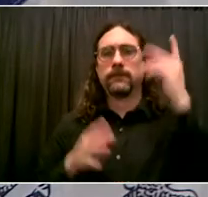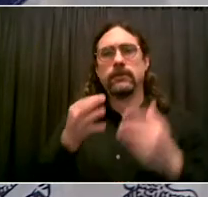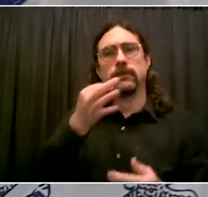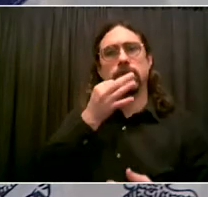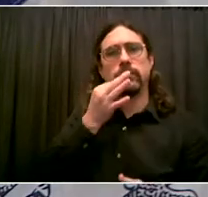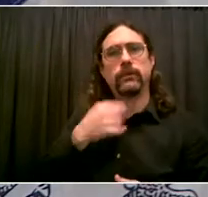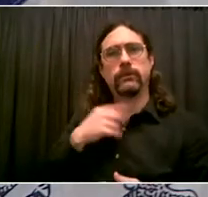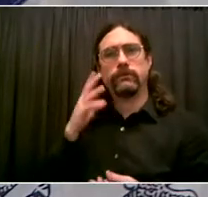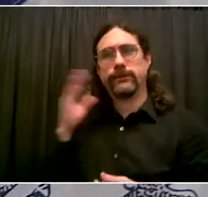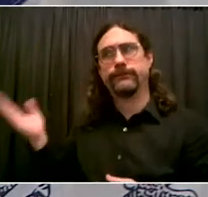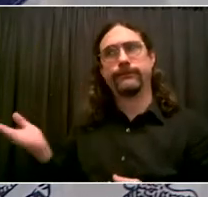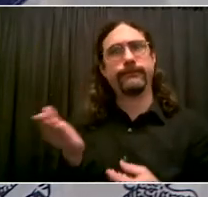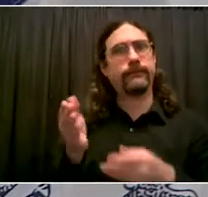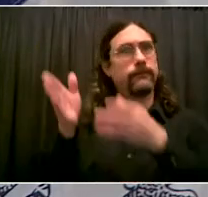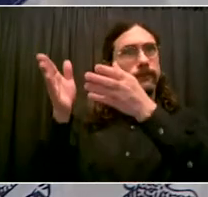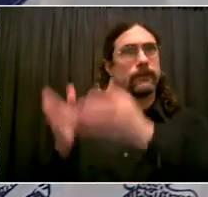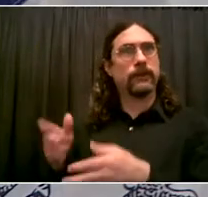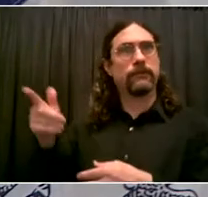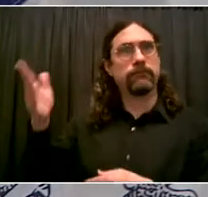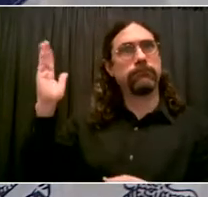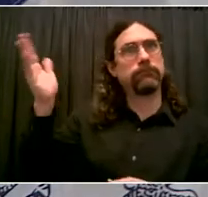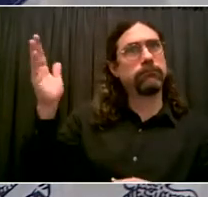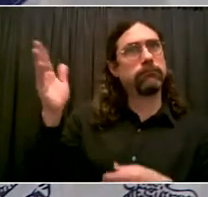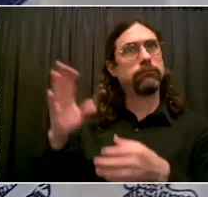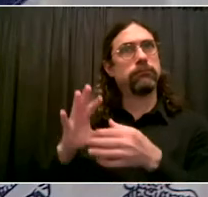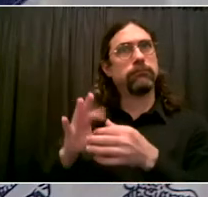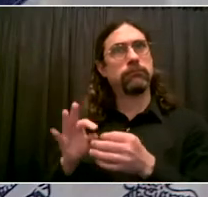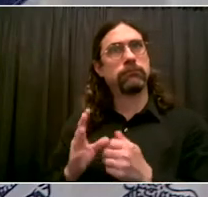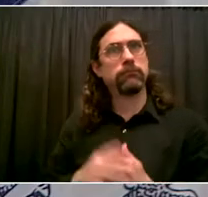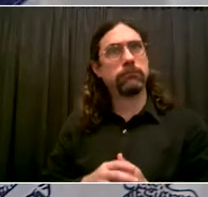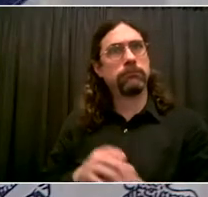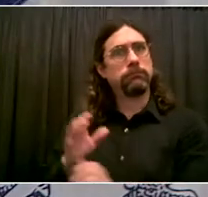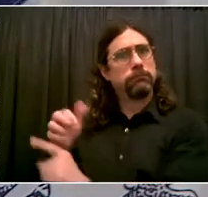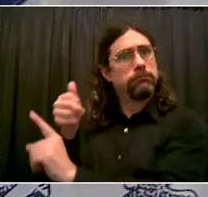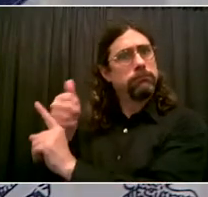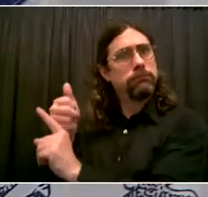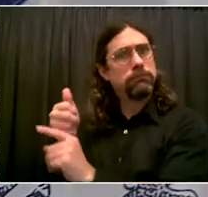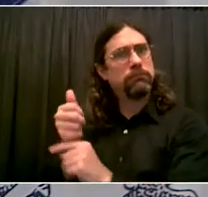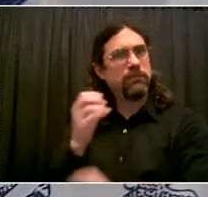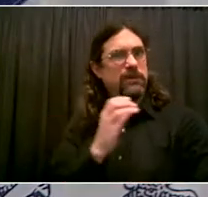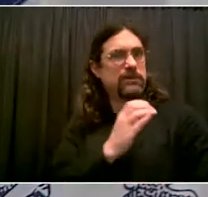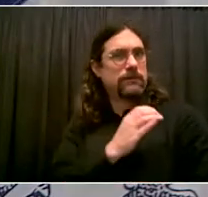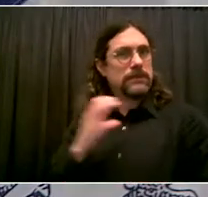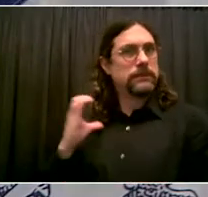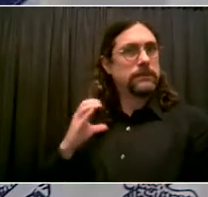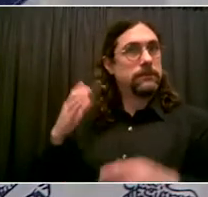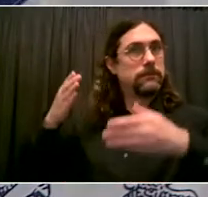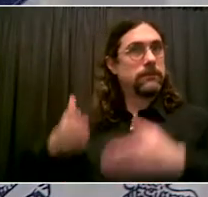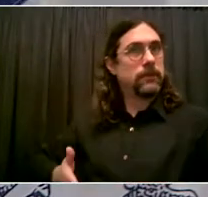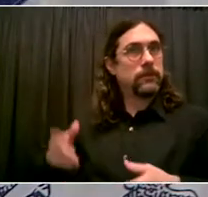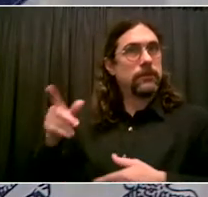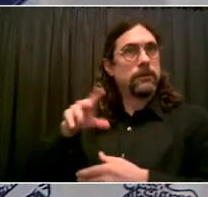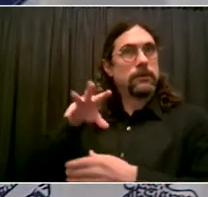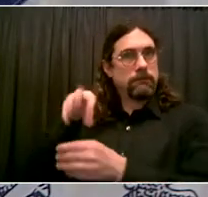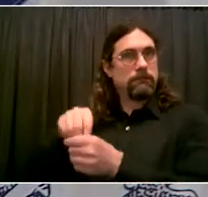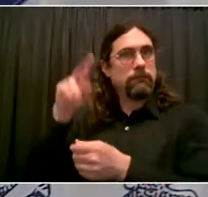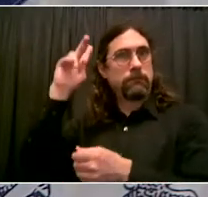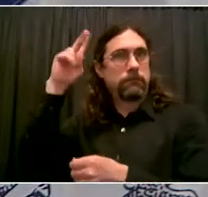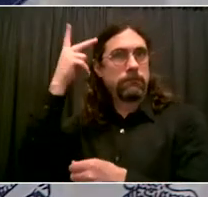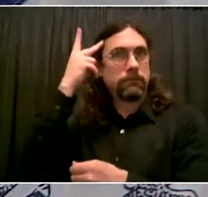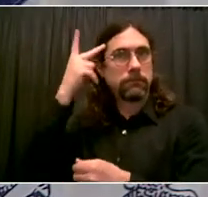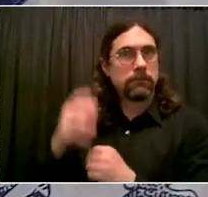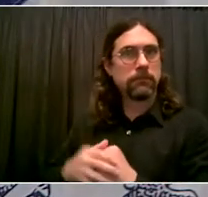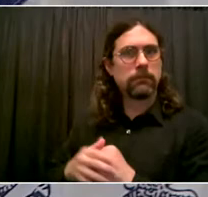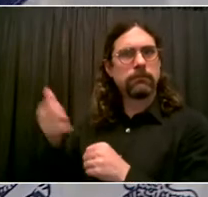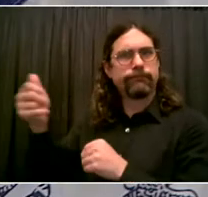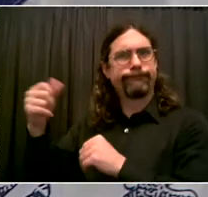flushing in other communities in his district, and speaking up for their needs, including making sure that the support we